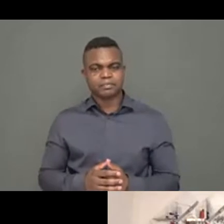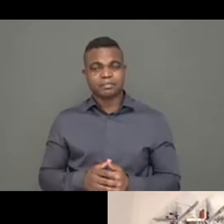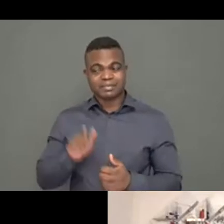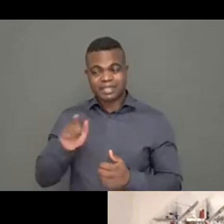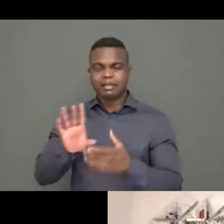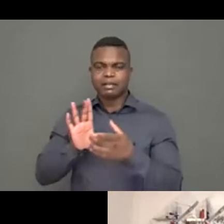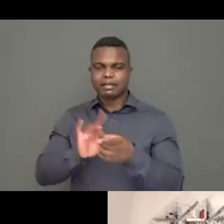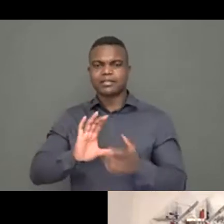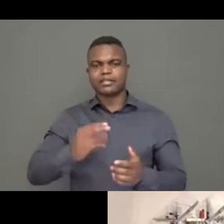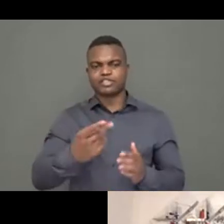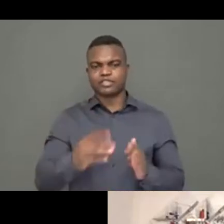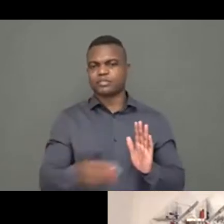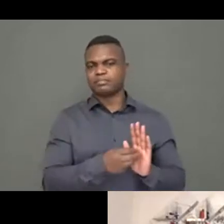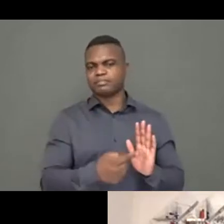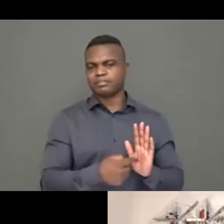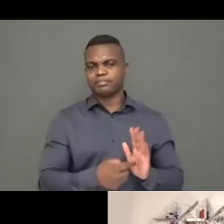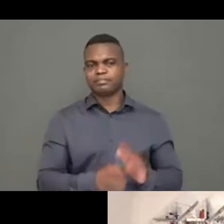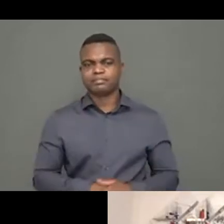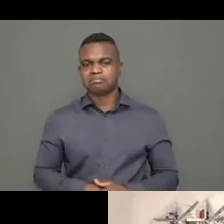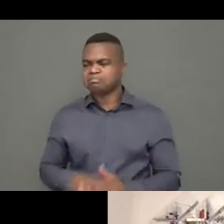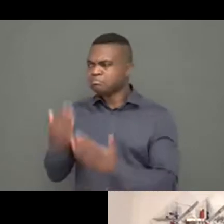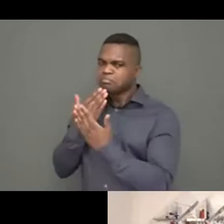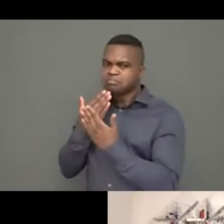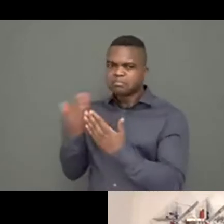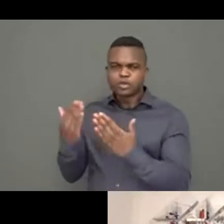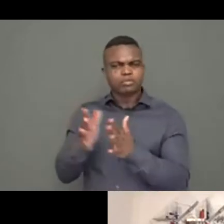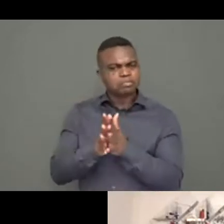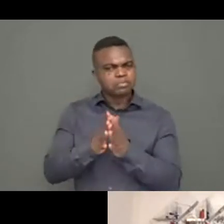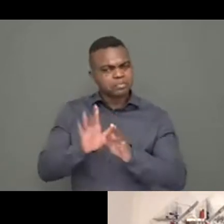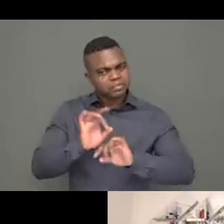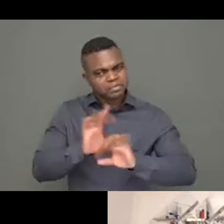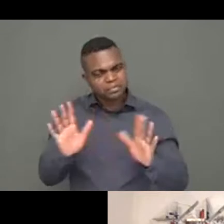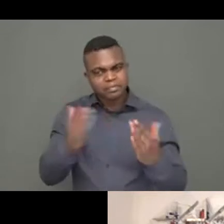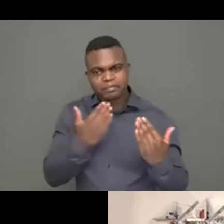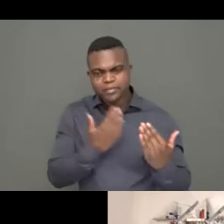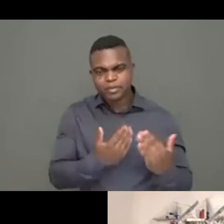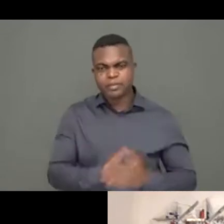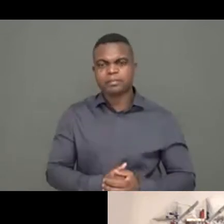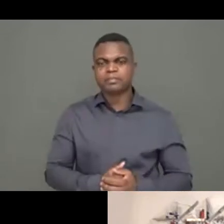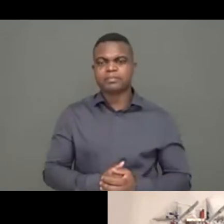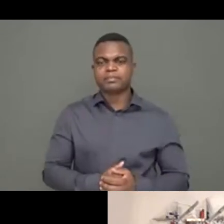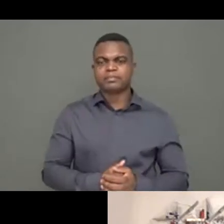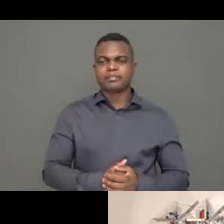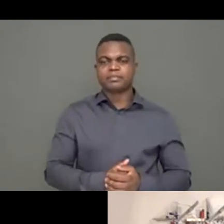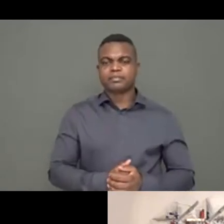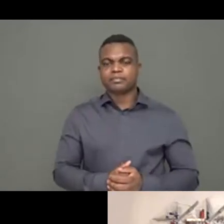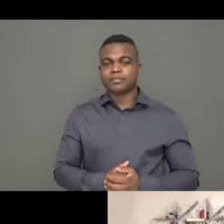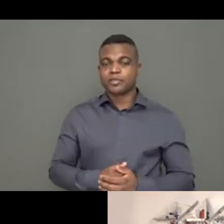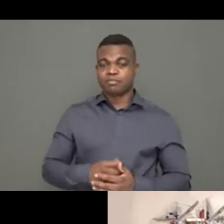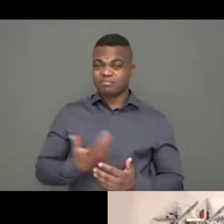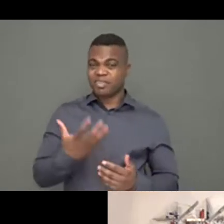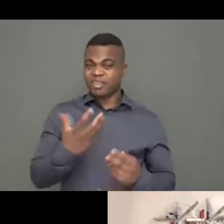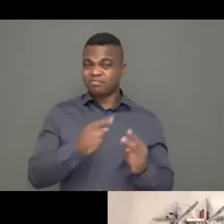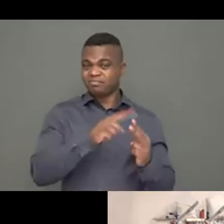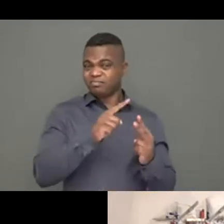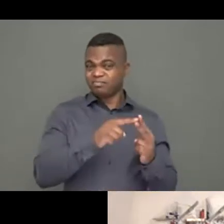how they and the communities they work with are benefiting from being a member of the CHS Alliance so that it was worth the investment that